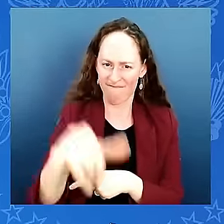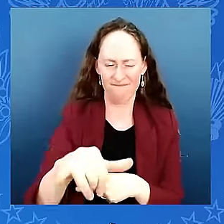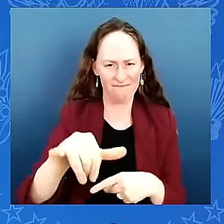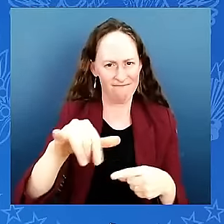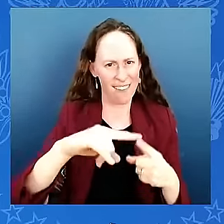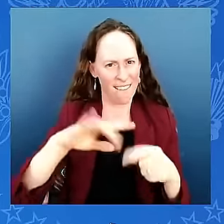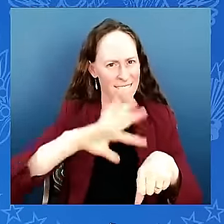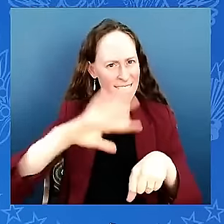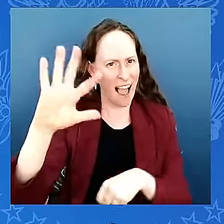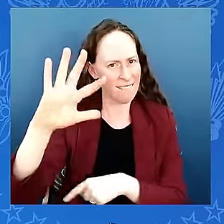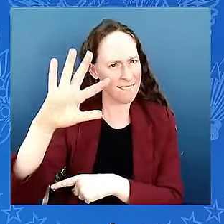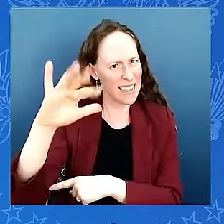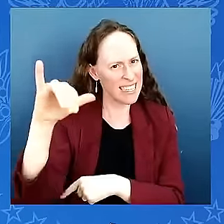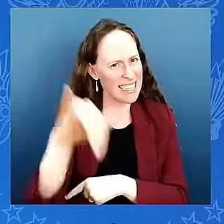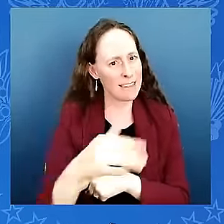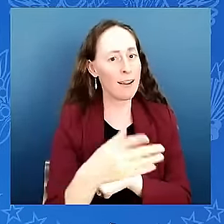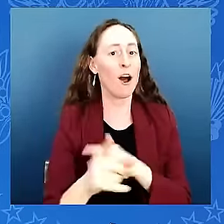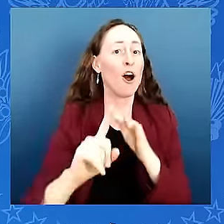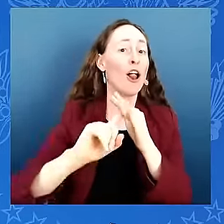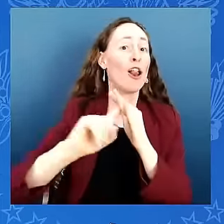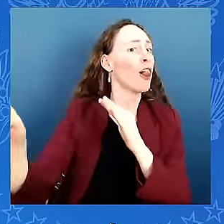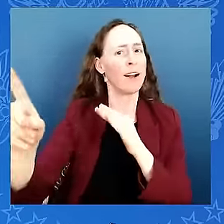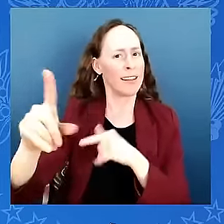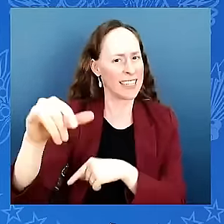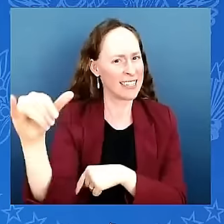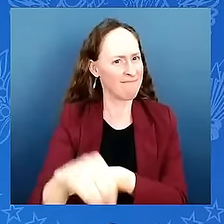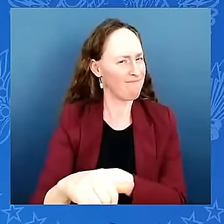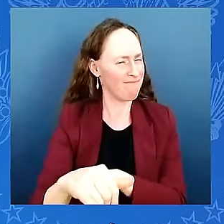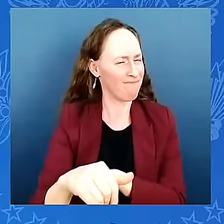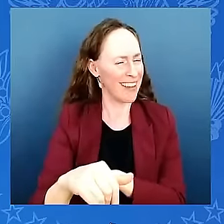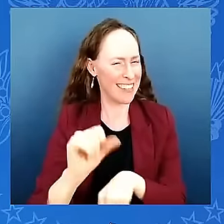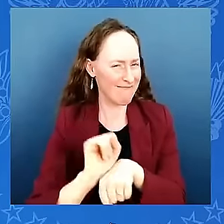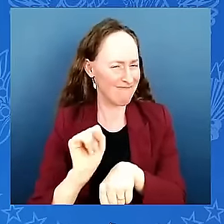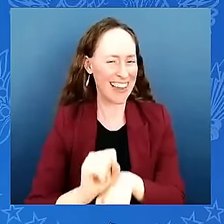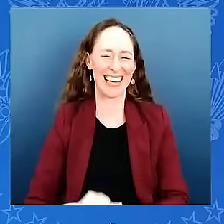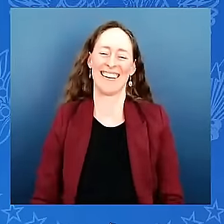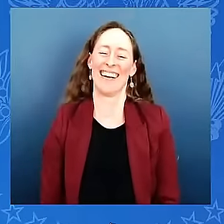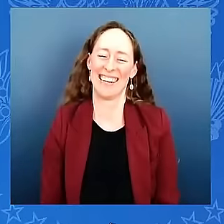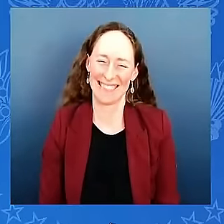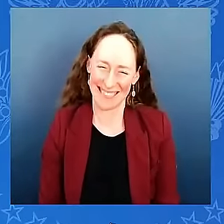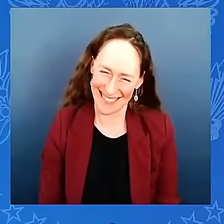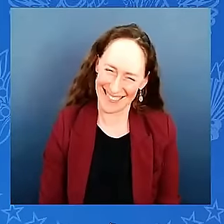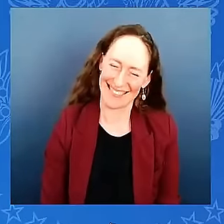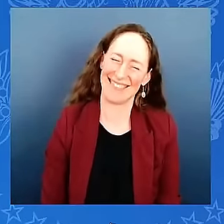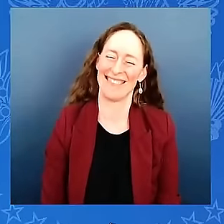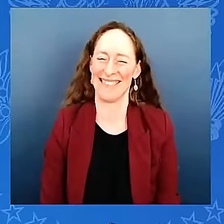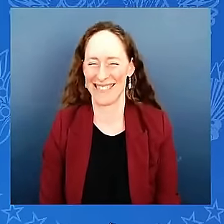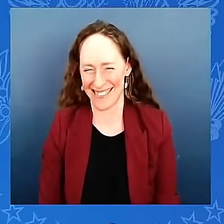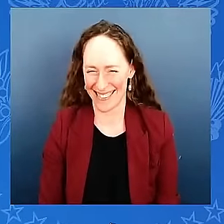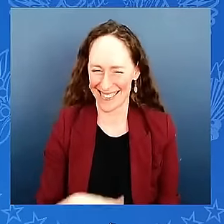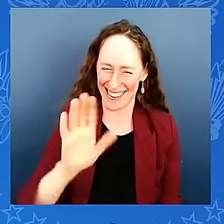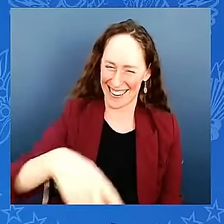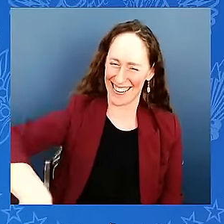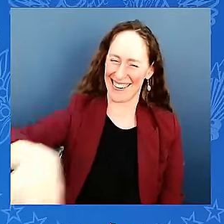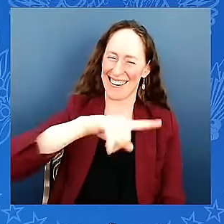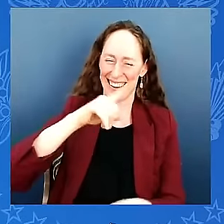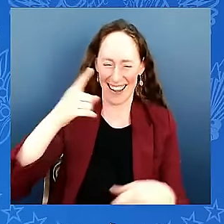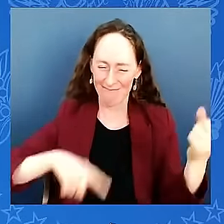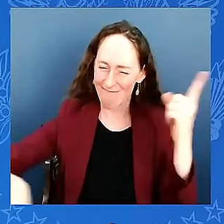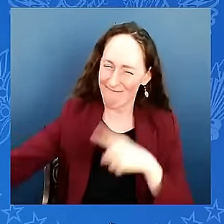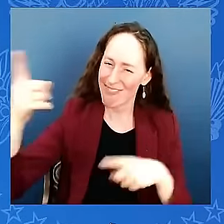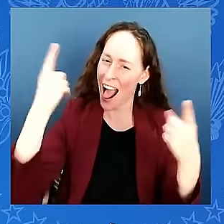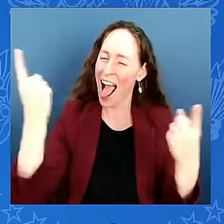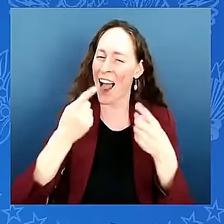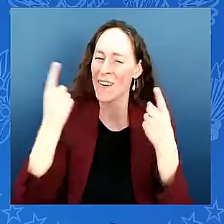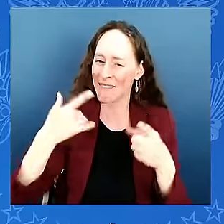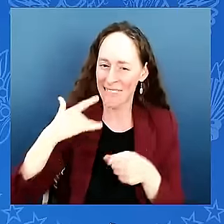that's hard because when you're doing community work it's always at night all right that's true god love you cecilia i'm so so